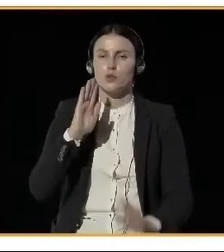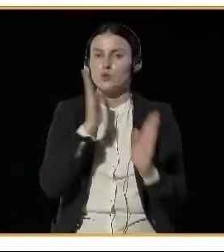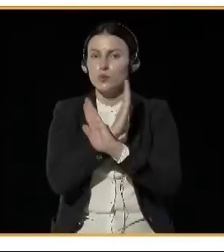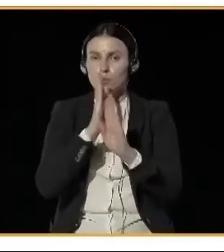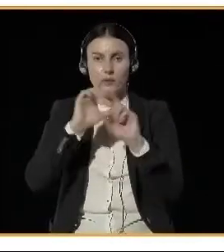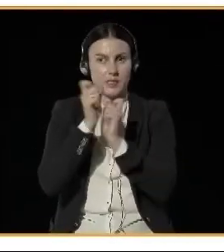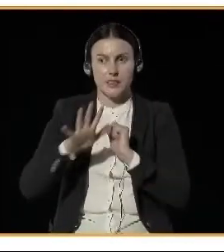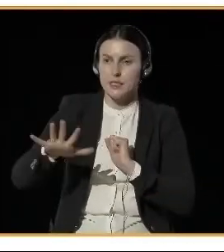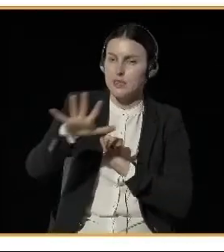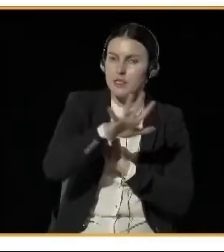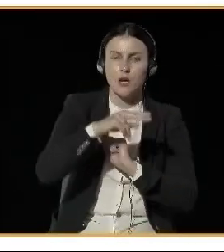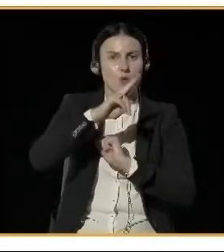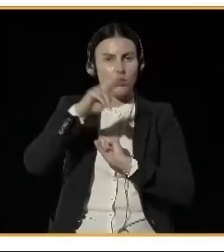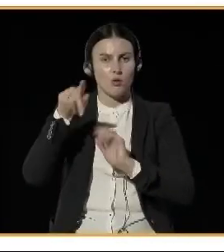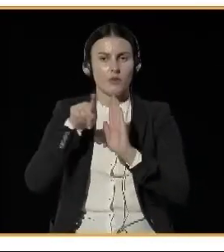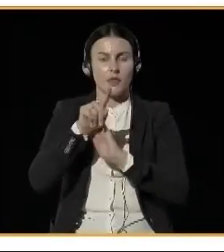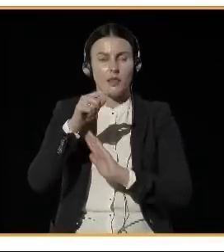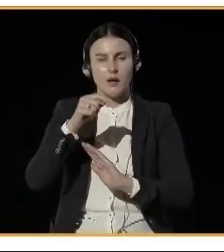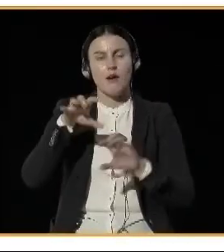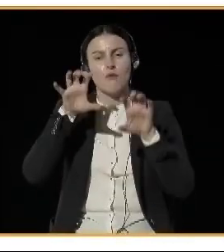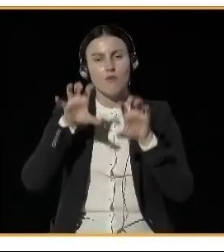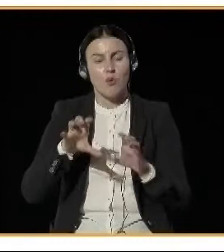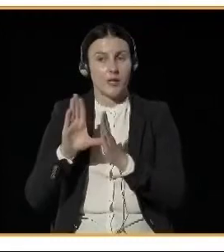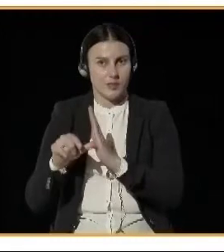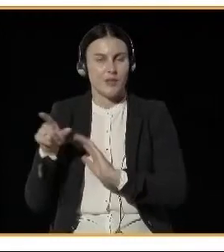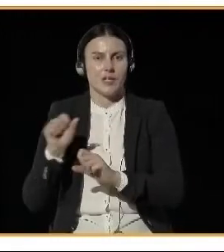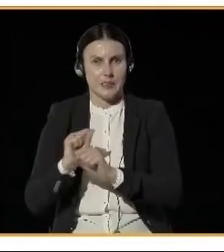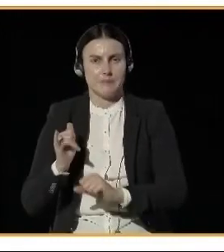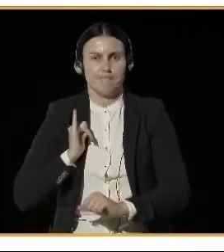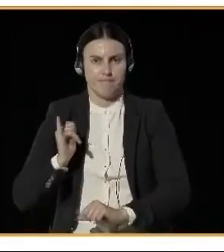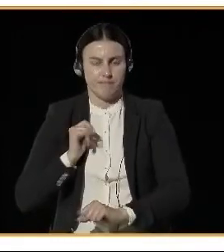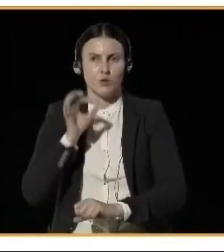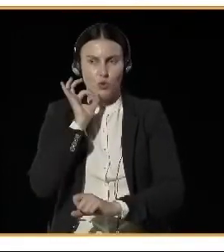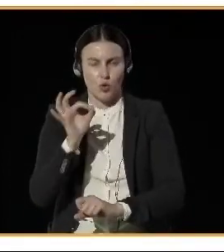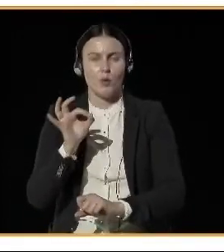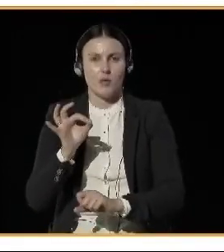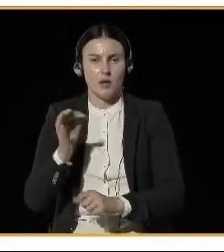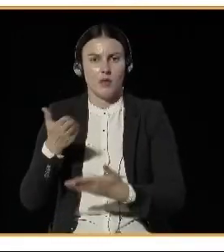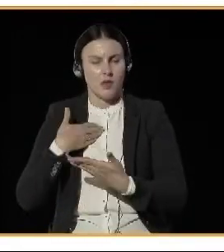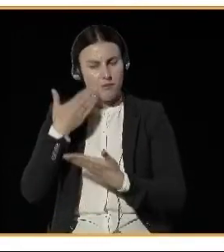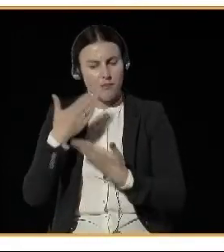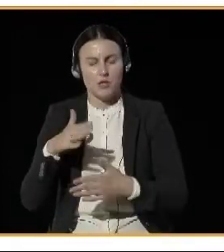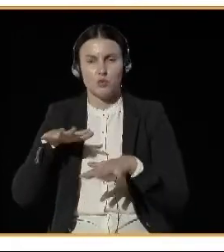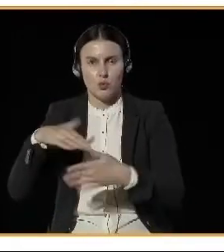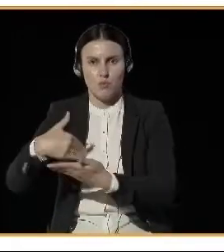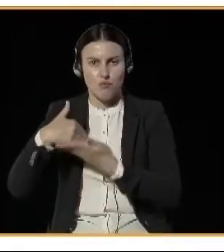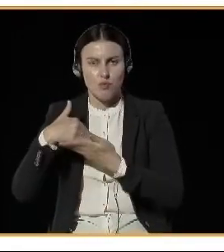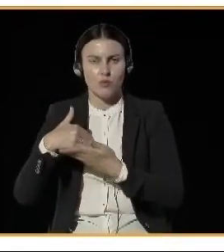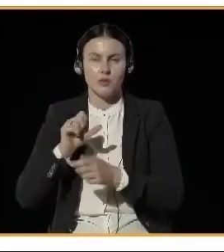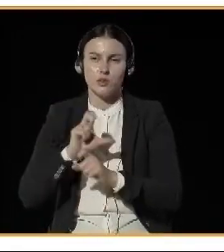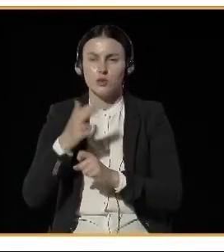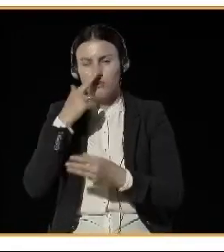helpful tool for them to know how the situation will be a few days ahead and in case they have to